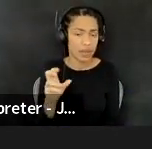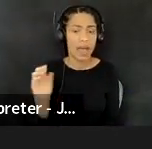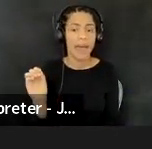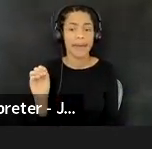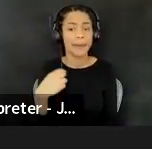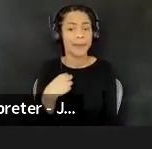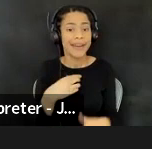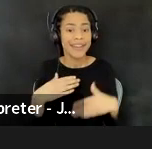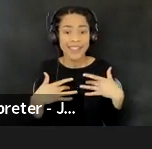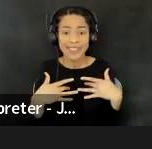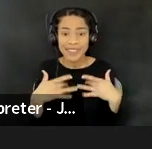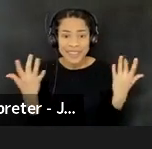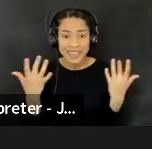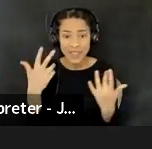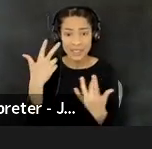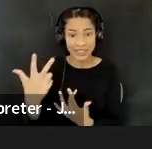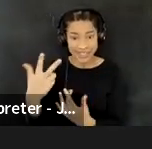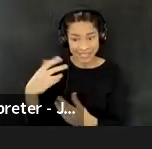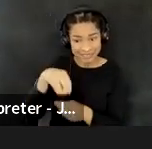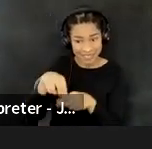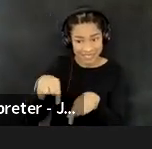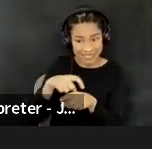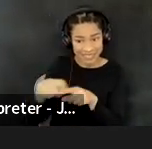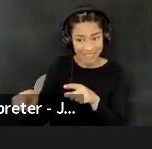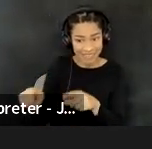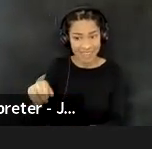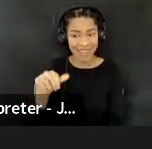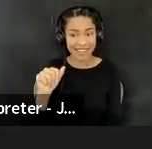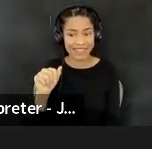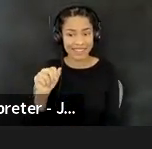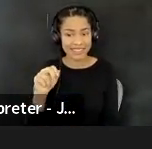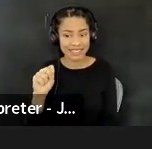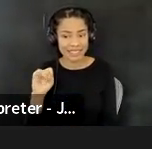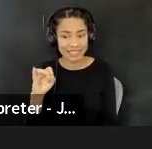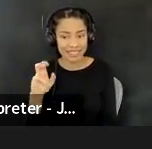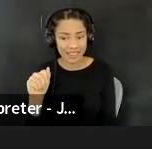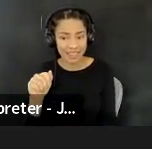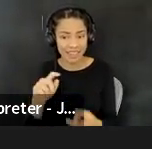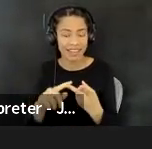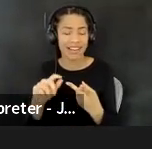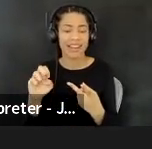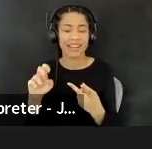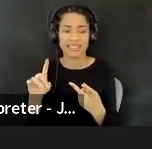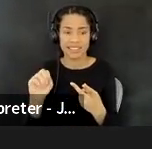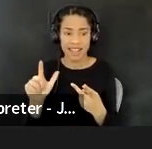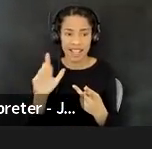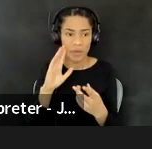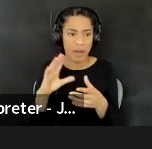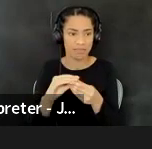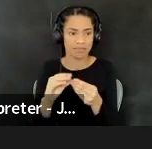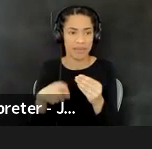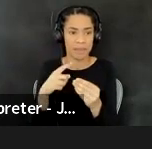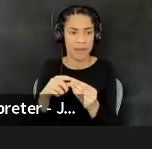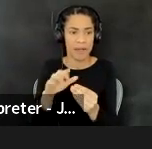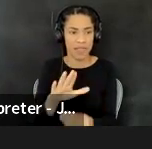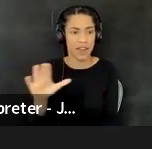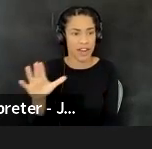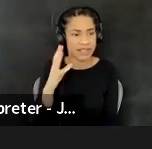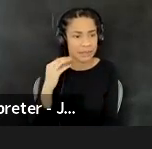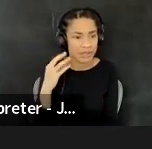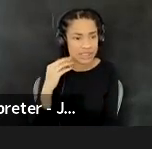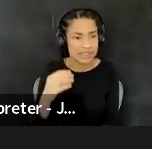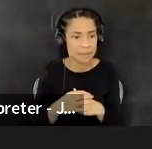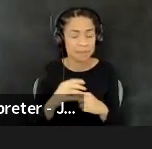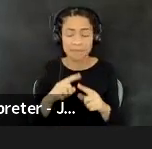we are so pleased to be on this call. Um, Bill Asia and Adele, uh, to speak about their experience. Um, but we covered everything from, um,